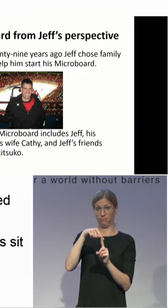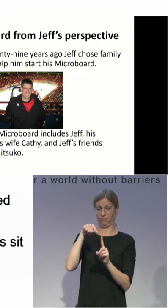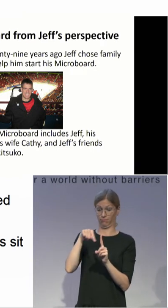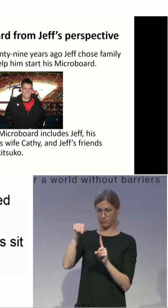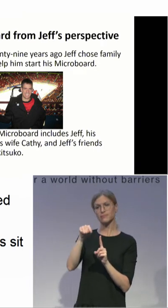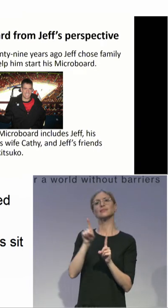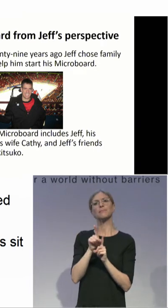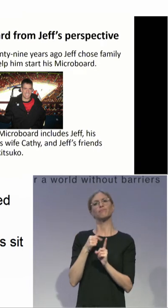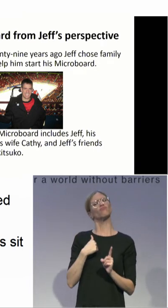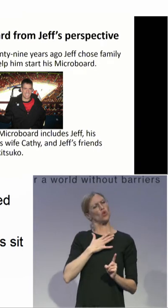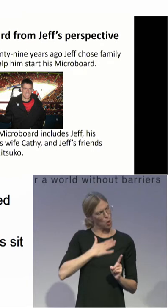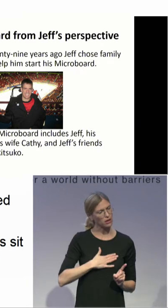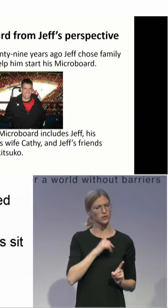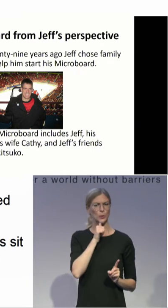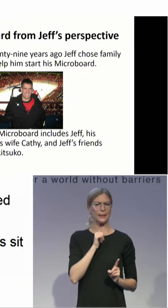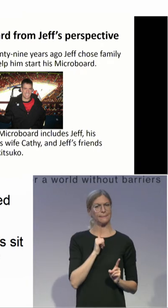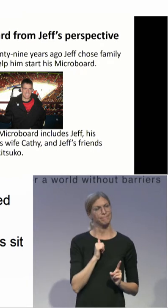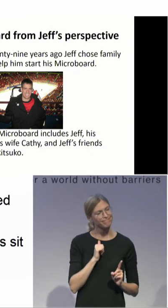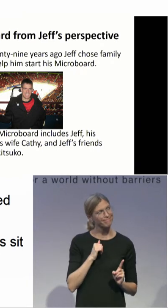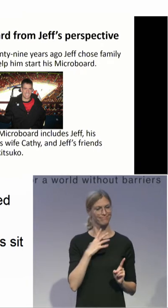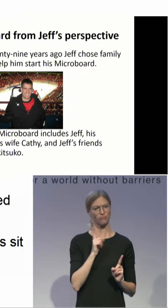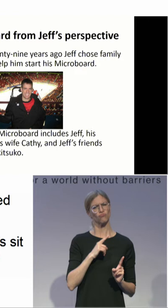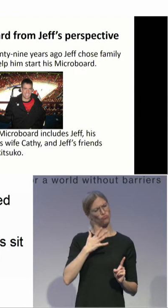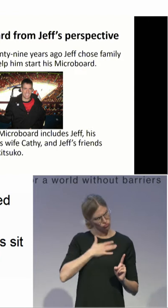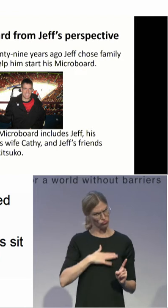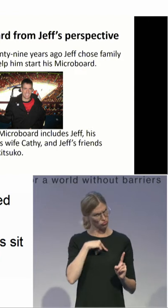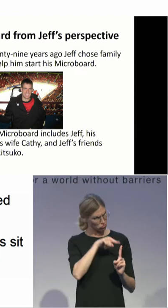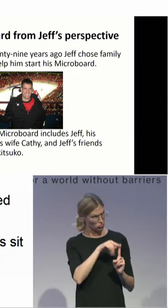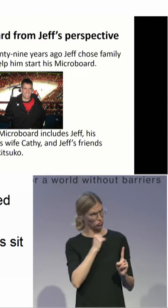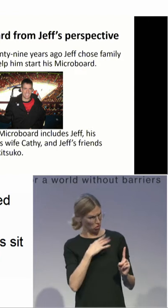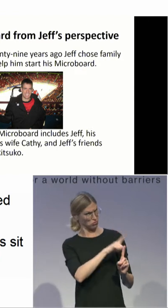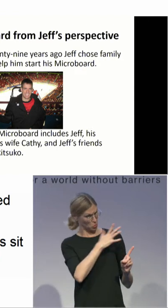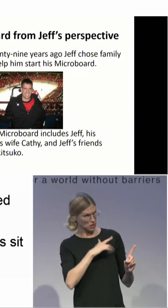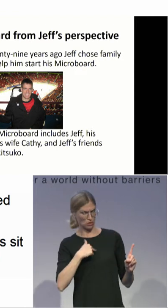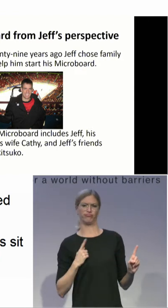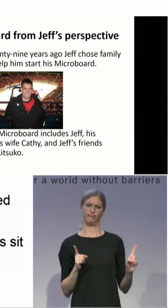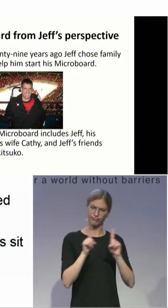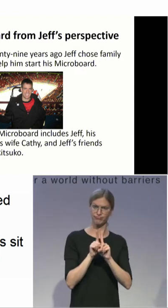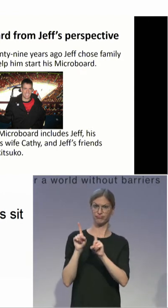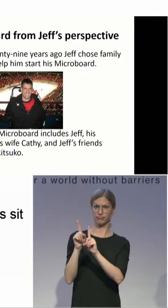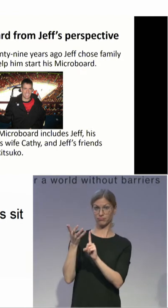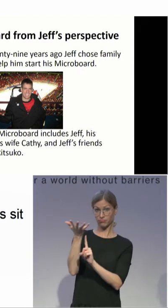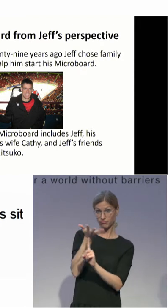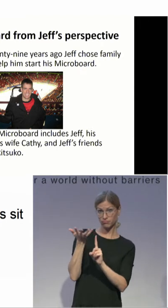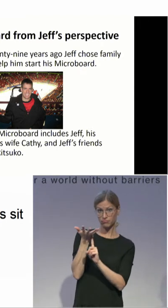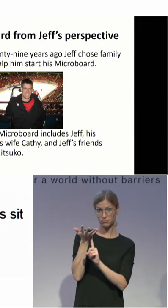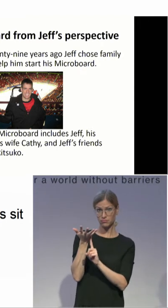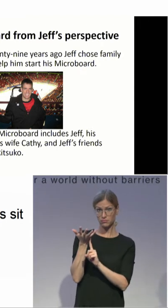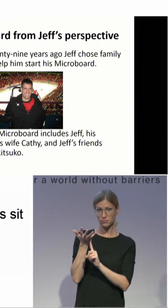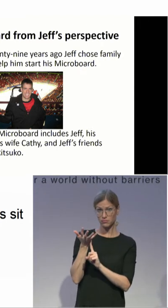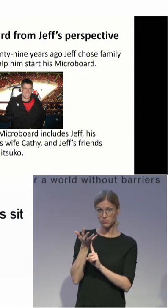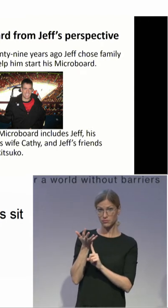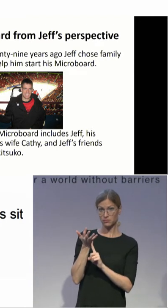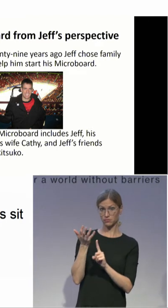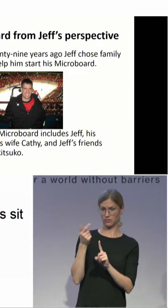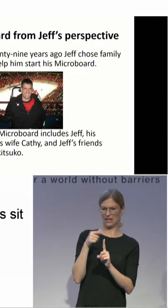they feel they're being supported in their decision-making. So in effect, they can fire people on their board if they feel they're not listening to them and they're not supporting them like they